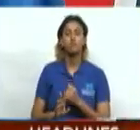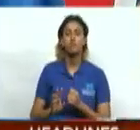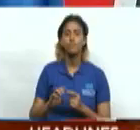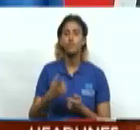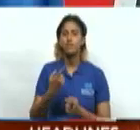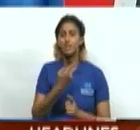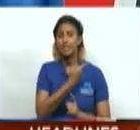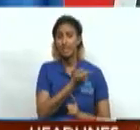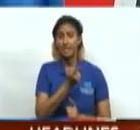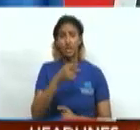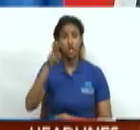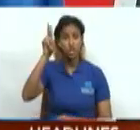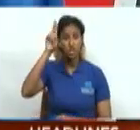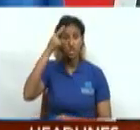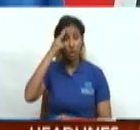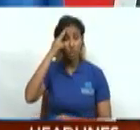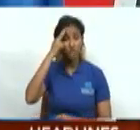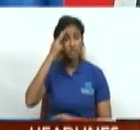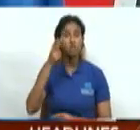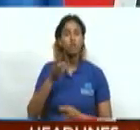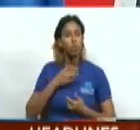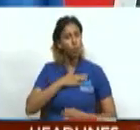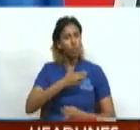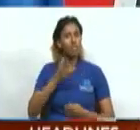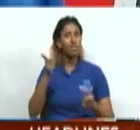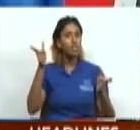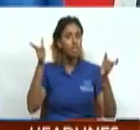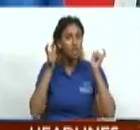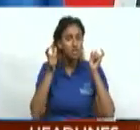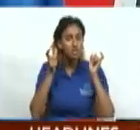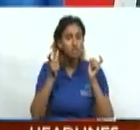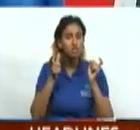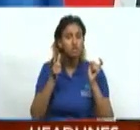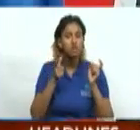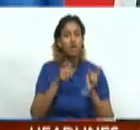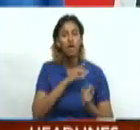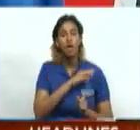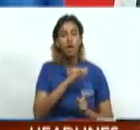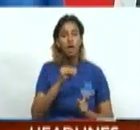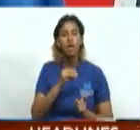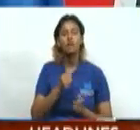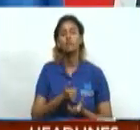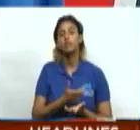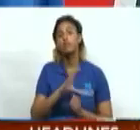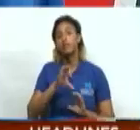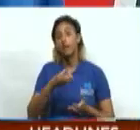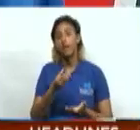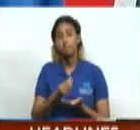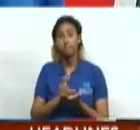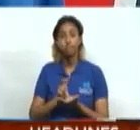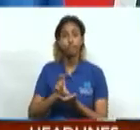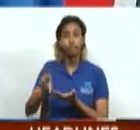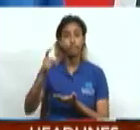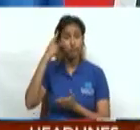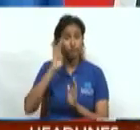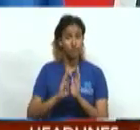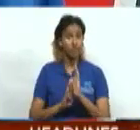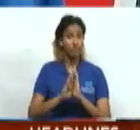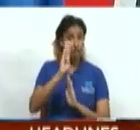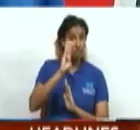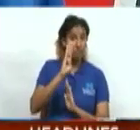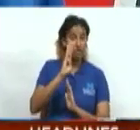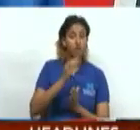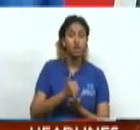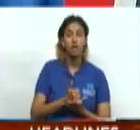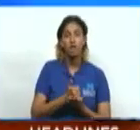The Saudis are willing to listen to us with development financing to deal with issues